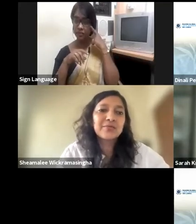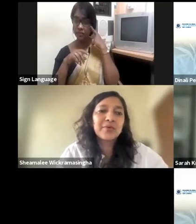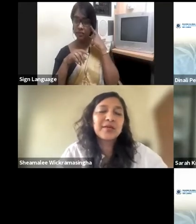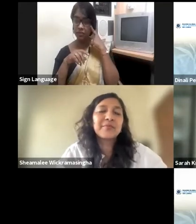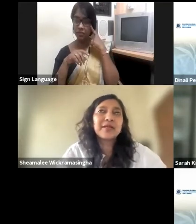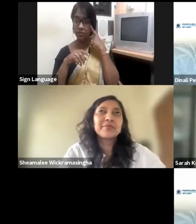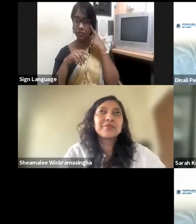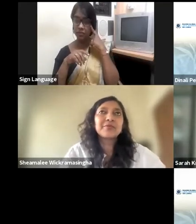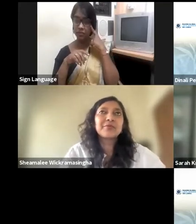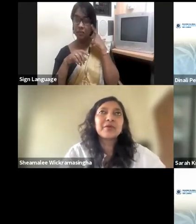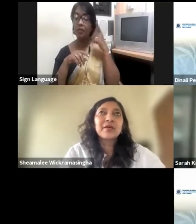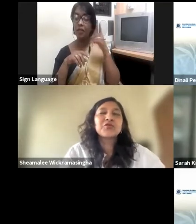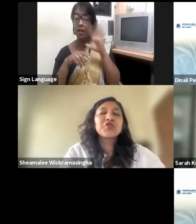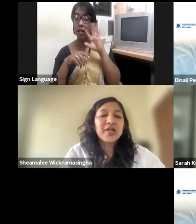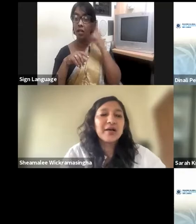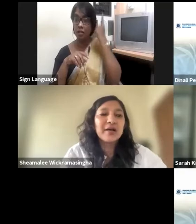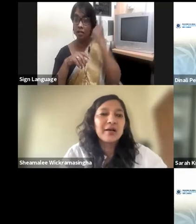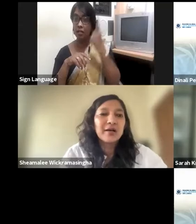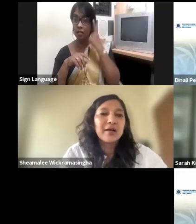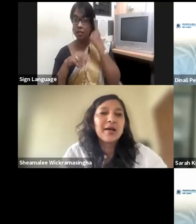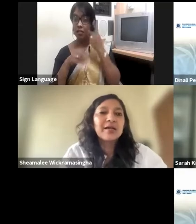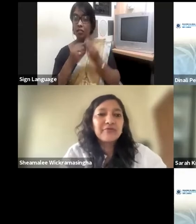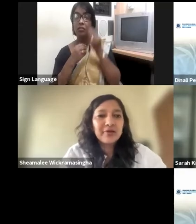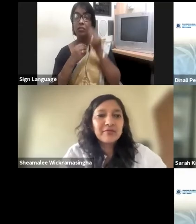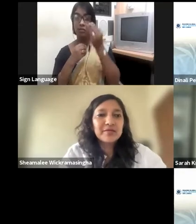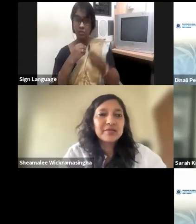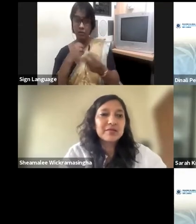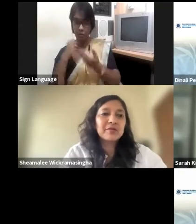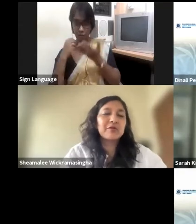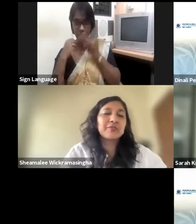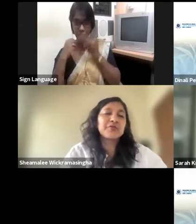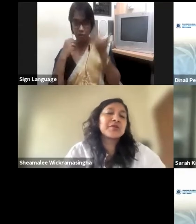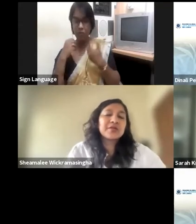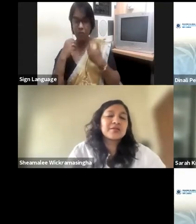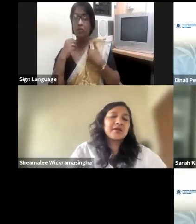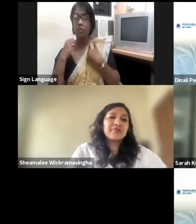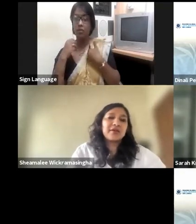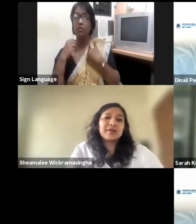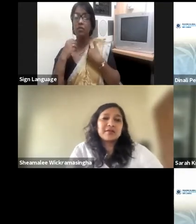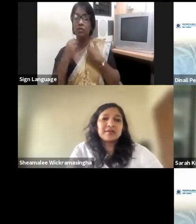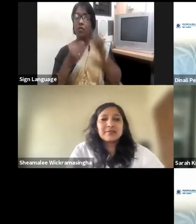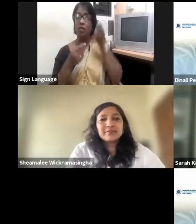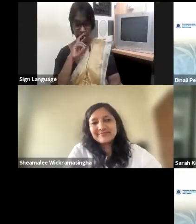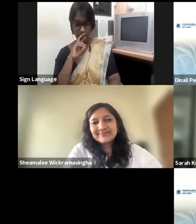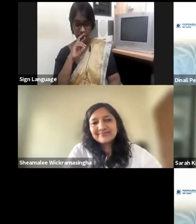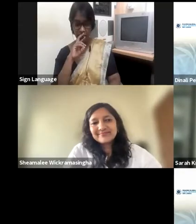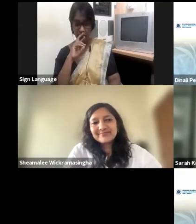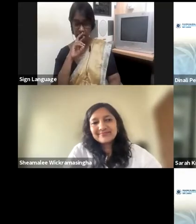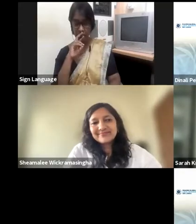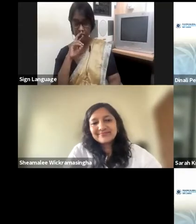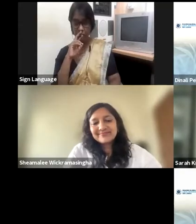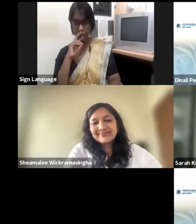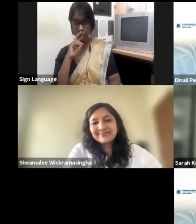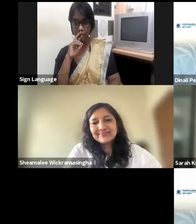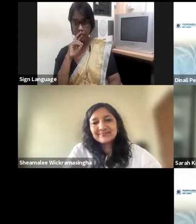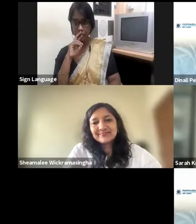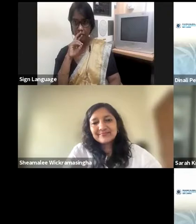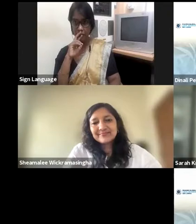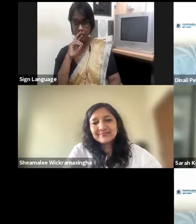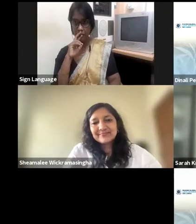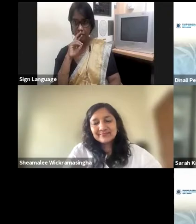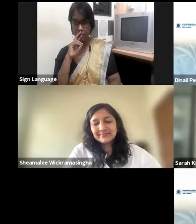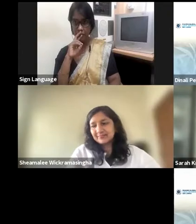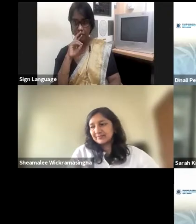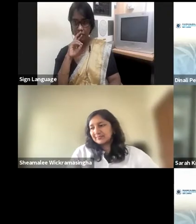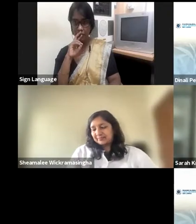and it is what I've been able to share at various opportunities that I've had. Thank you. Thank you very much,